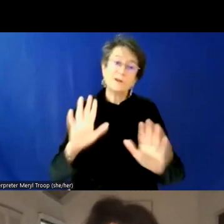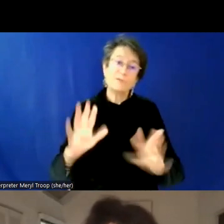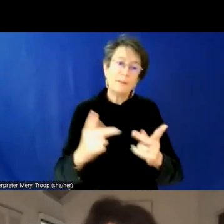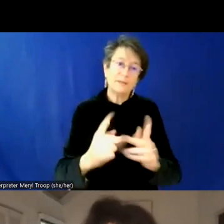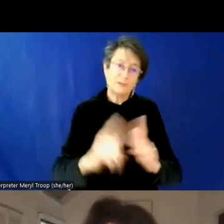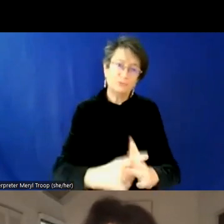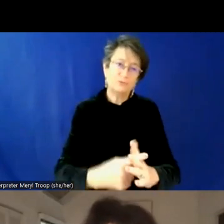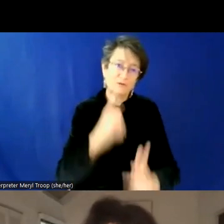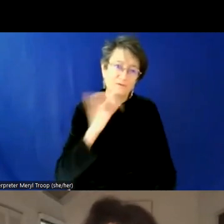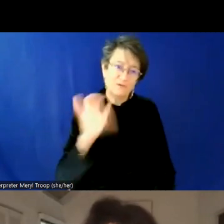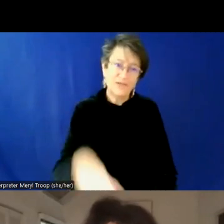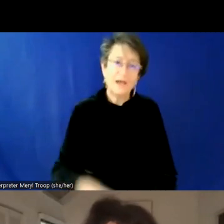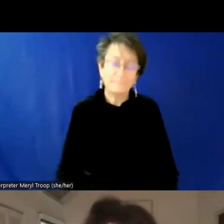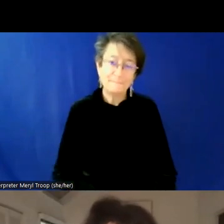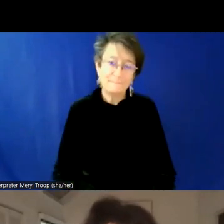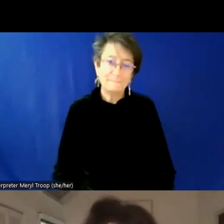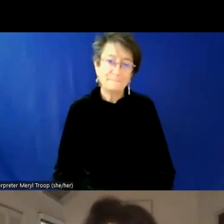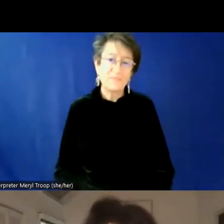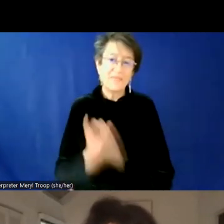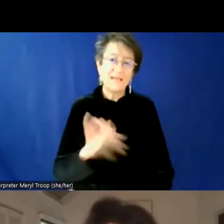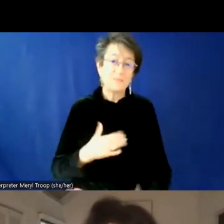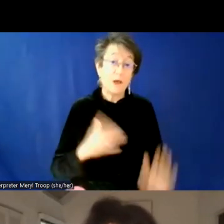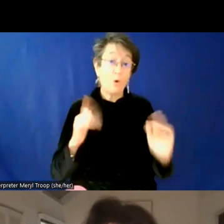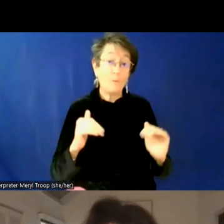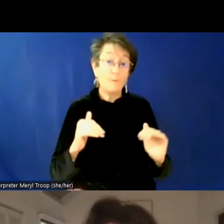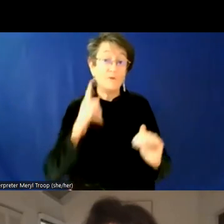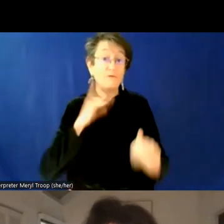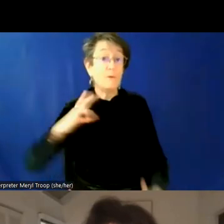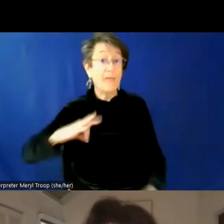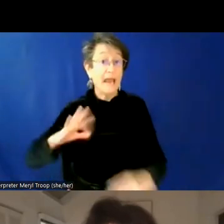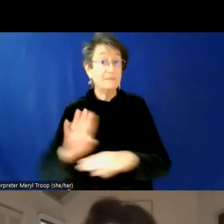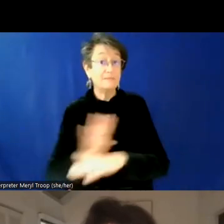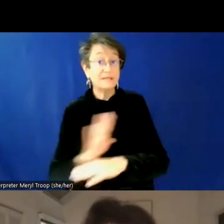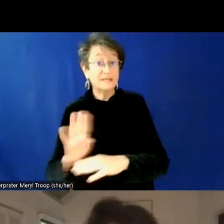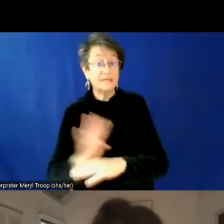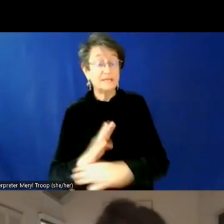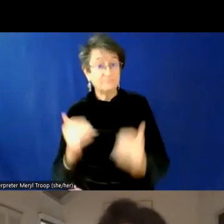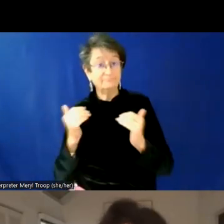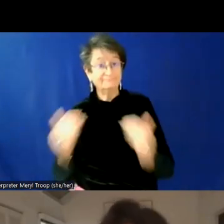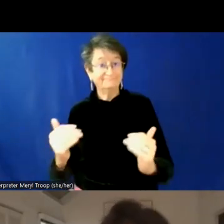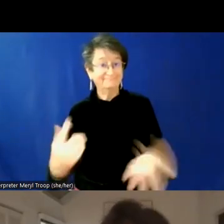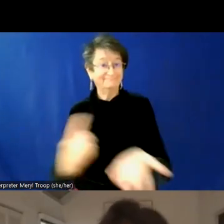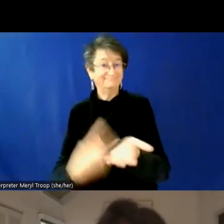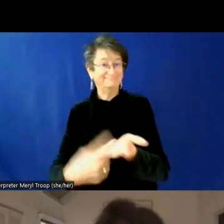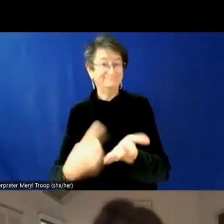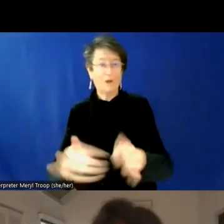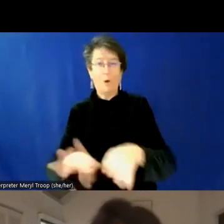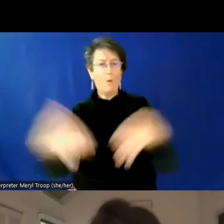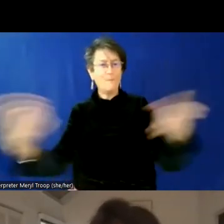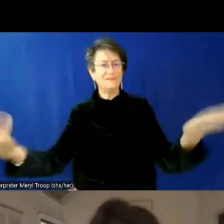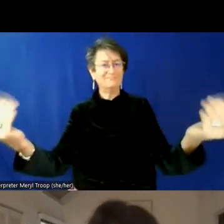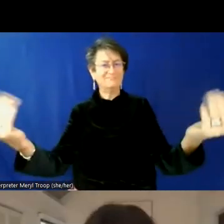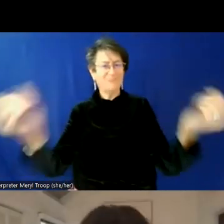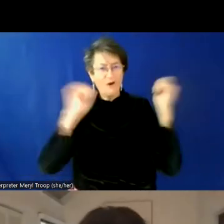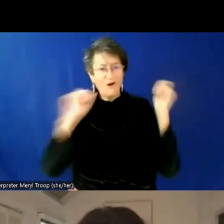um, for me business leaders going forward is that they see their role as being, let's get those conversations started in every community in the places